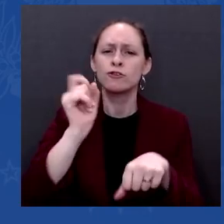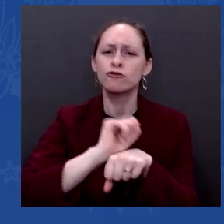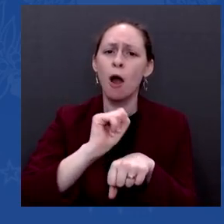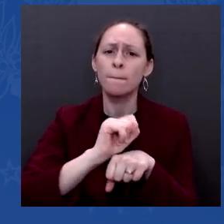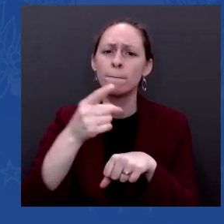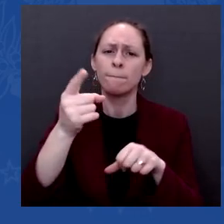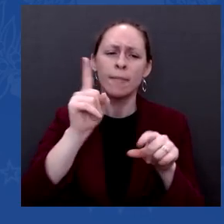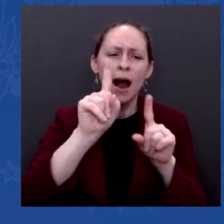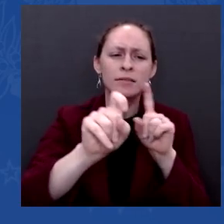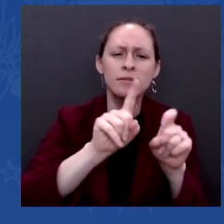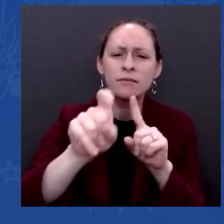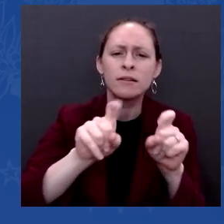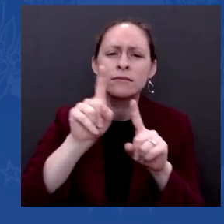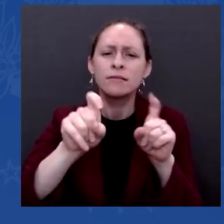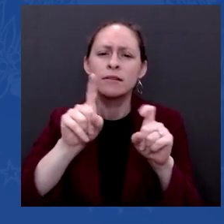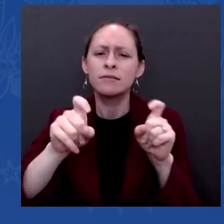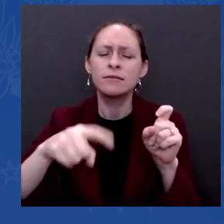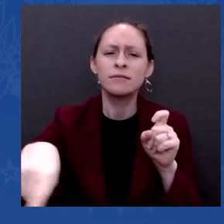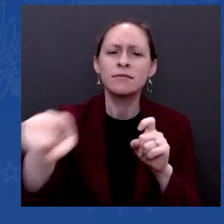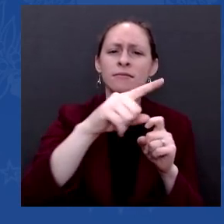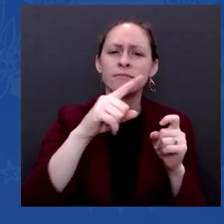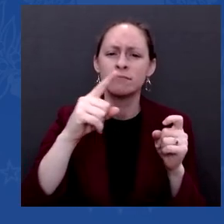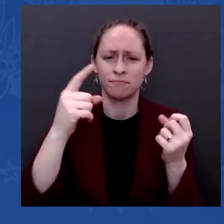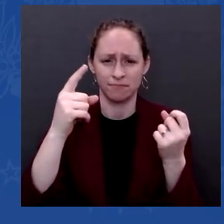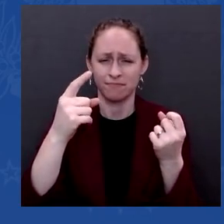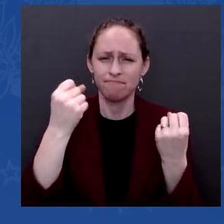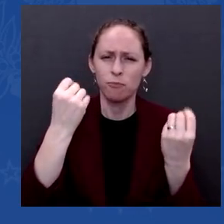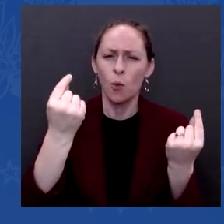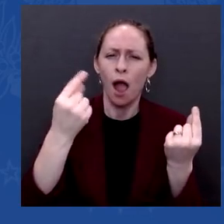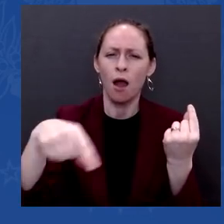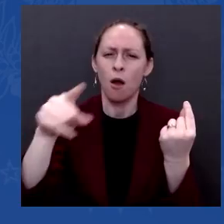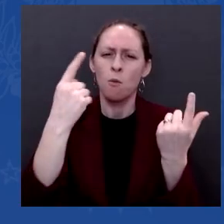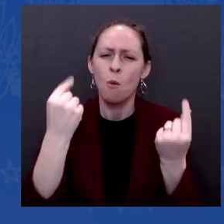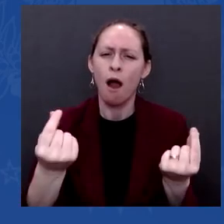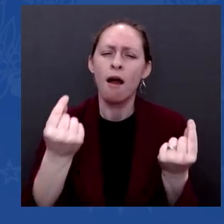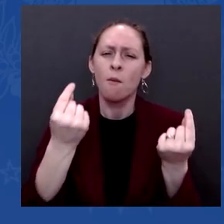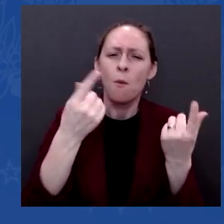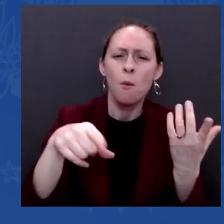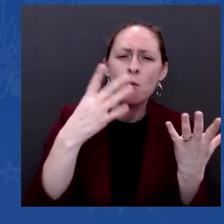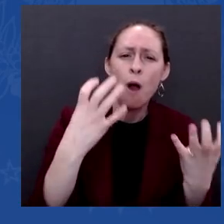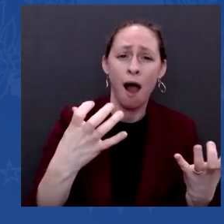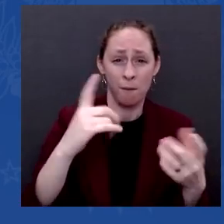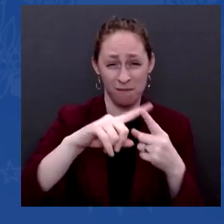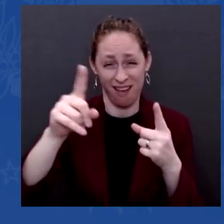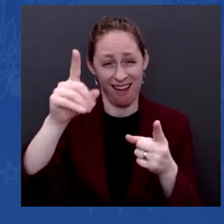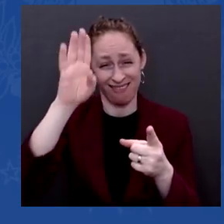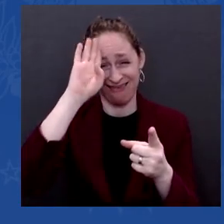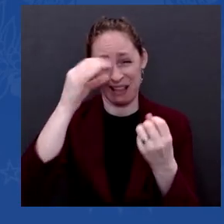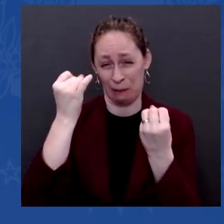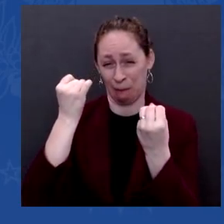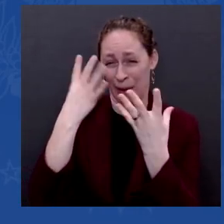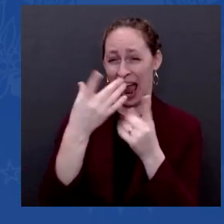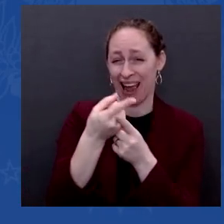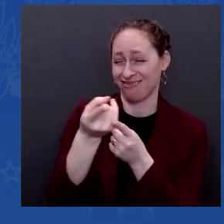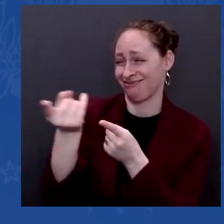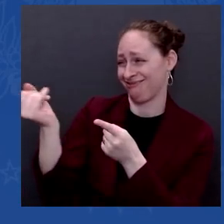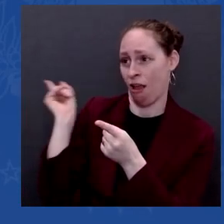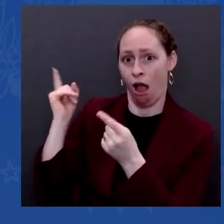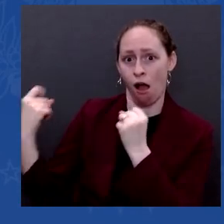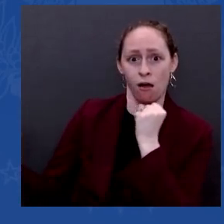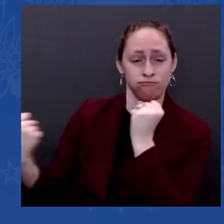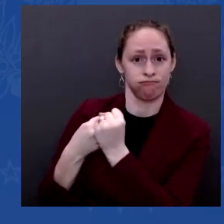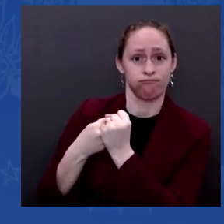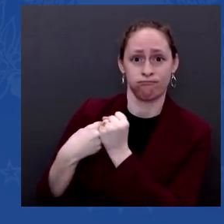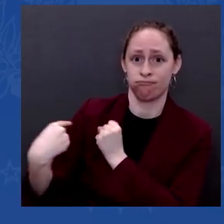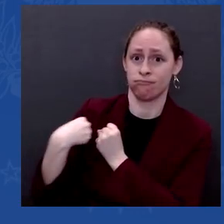me on prescription drugs. They overwhelmingly agree with me on the cost of education. They overwhelmingly agree with me on early education.